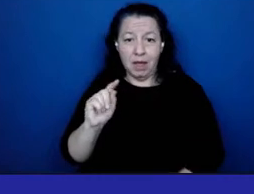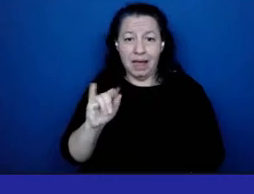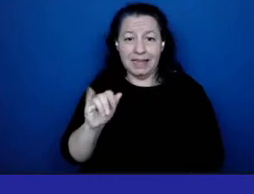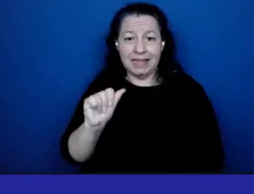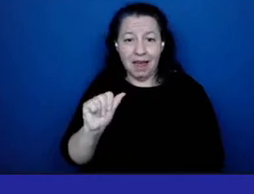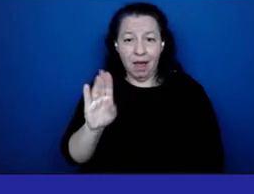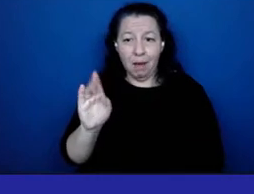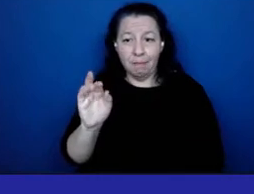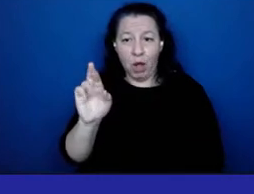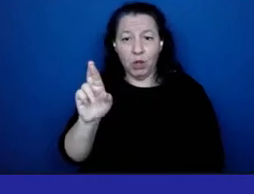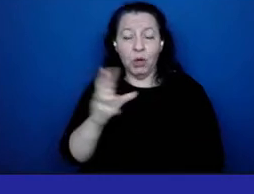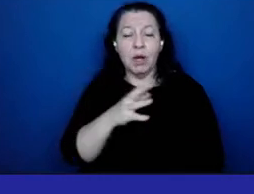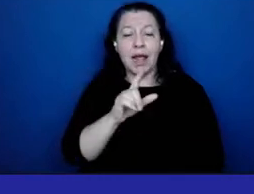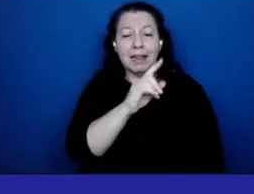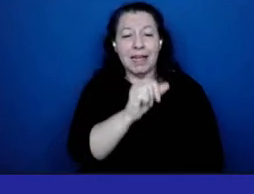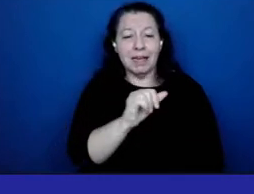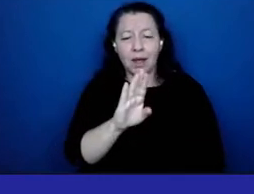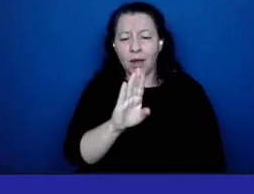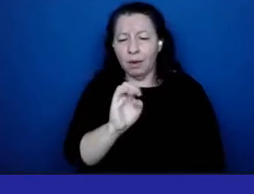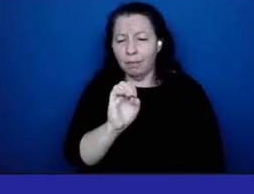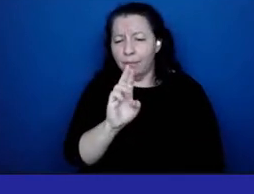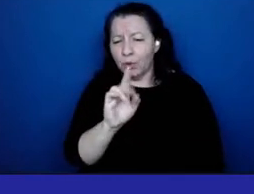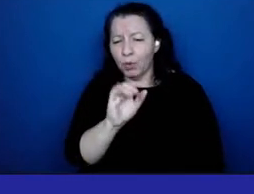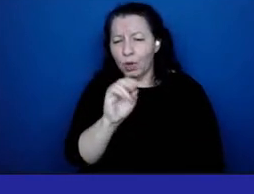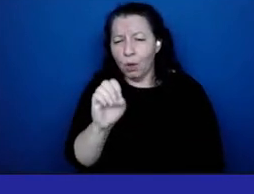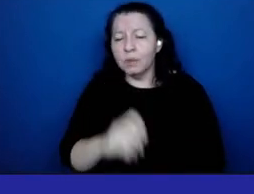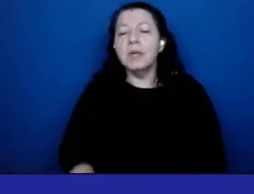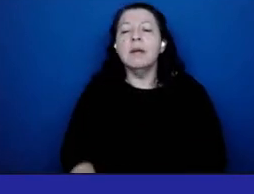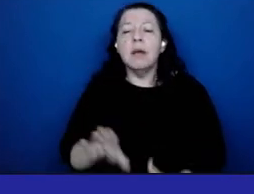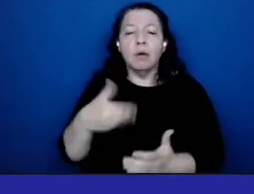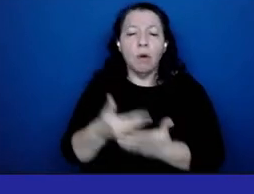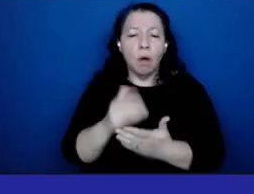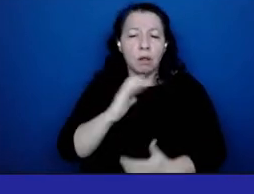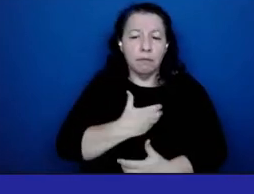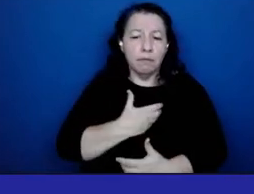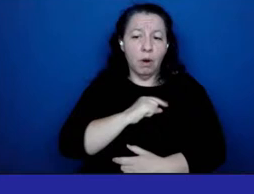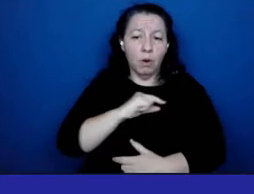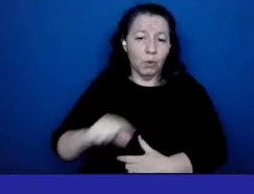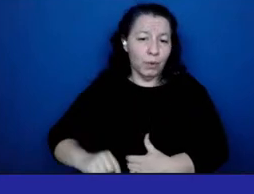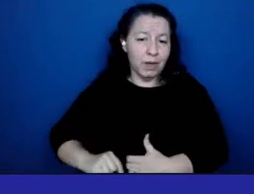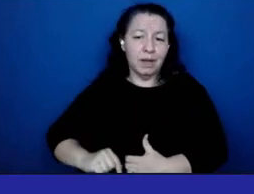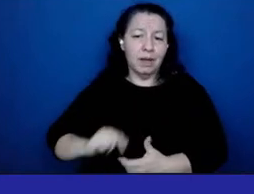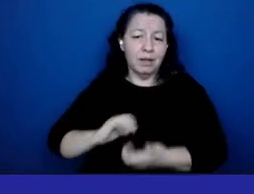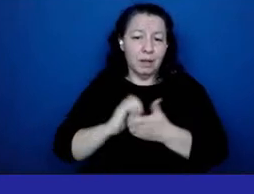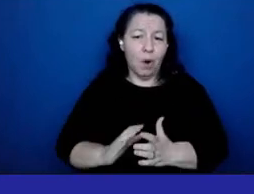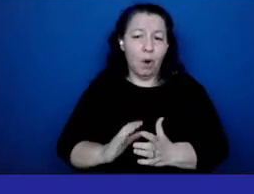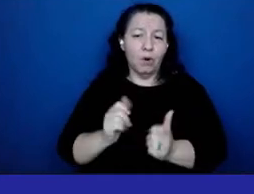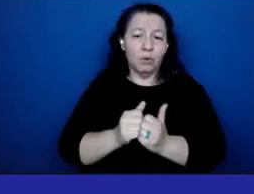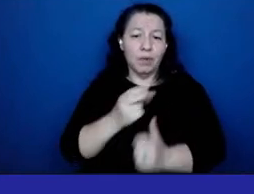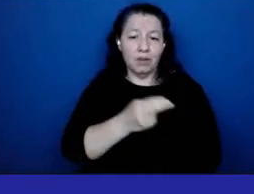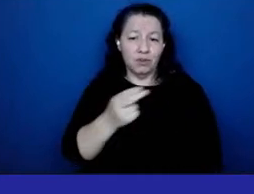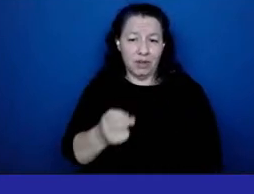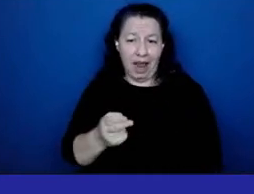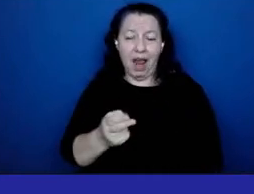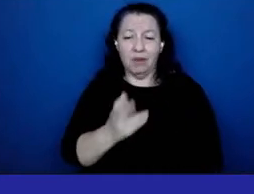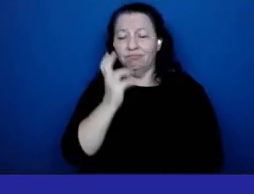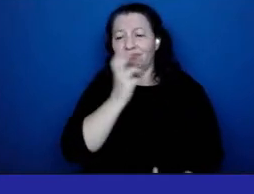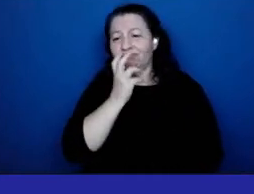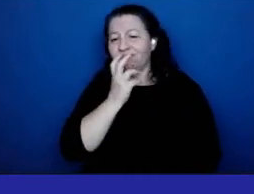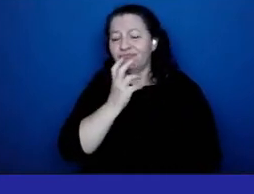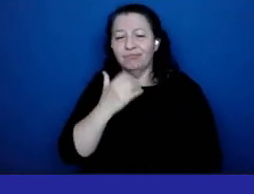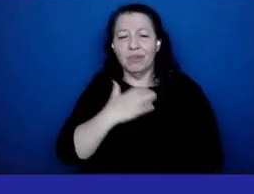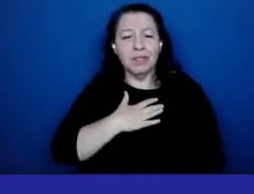as well as all of our incredible queens partners at health and hospital your care and commitment have been